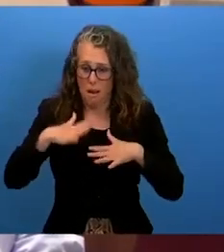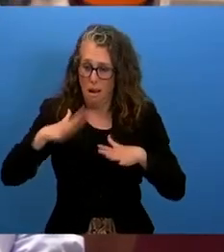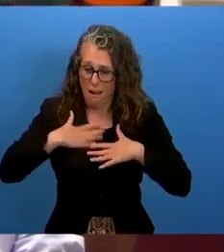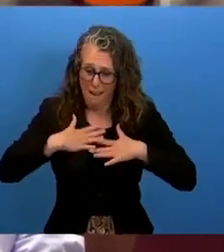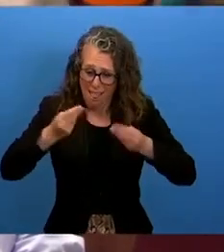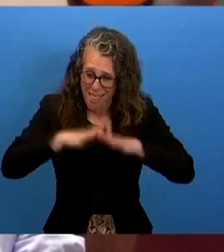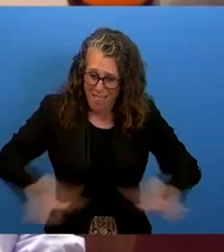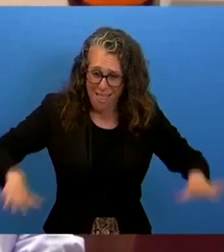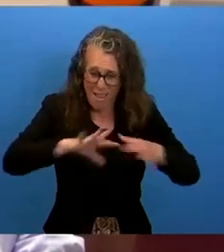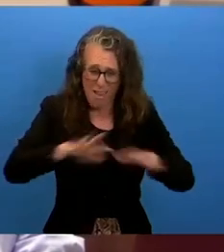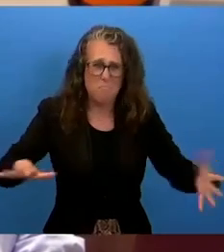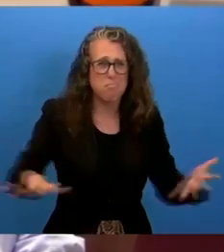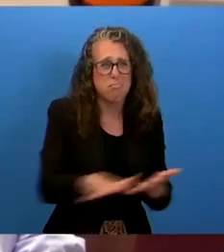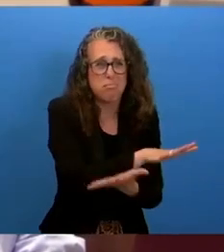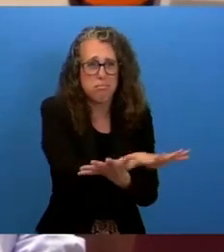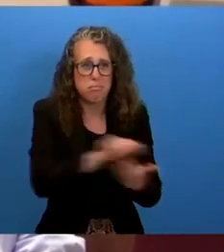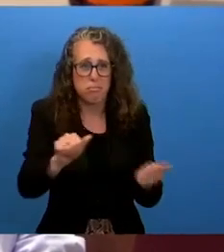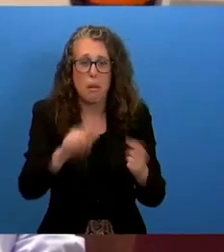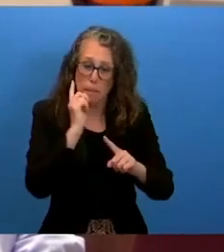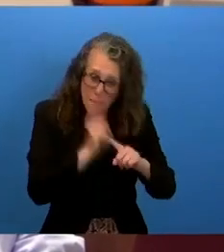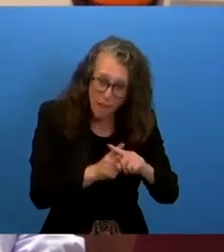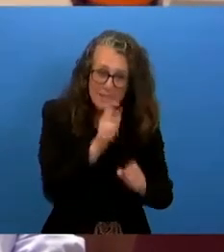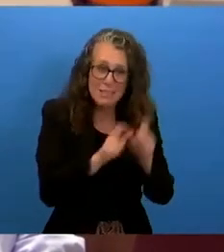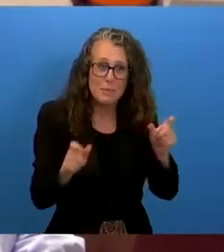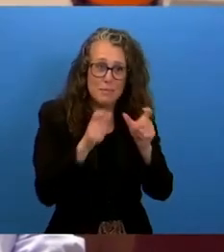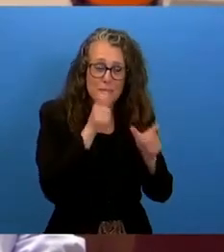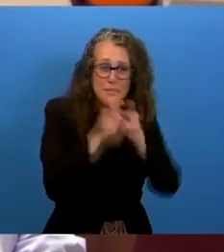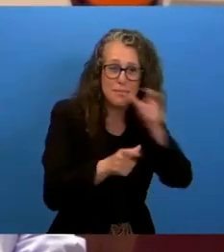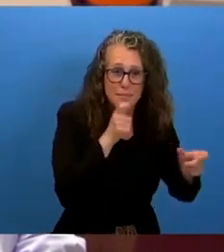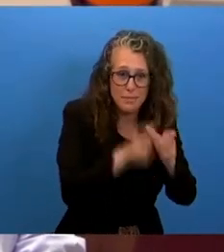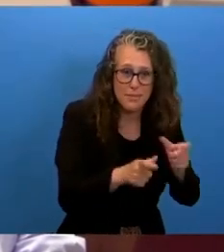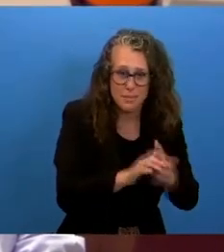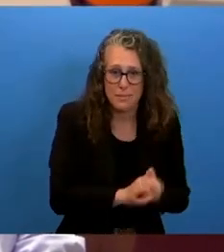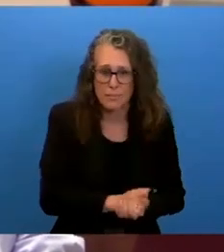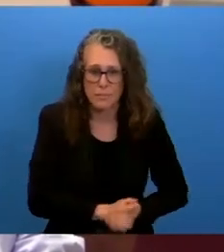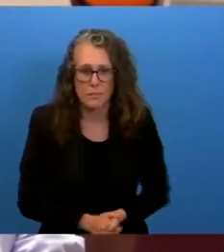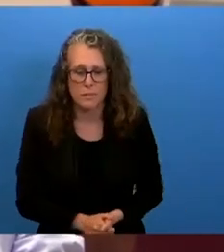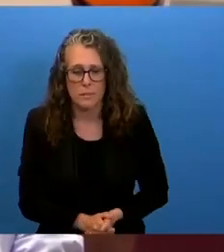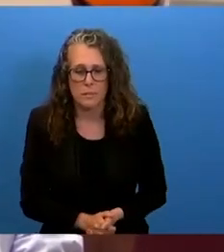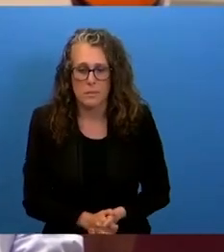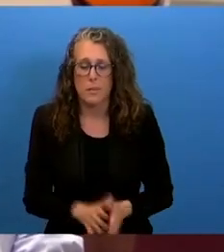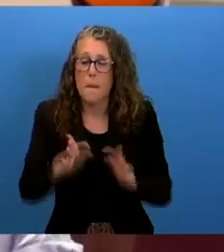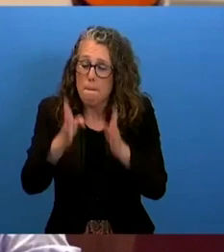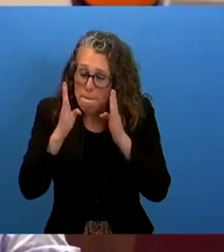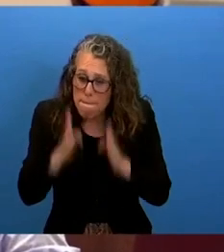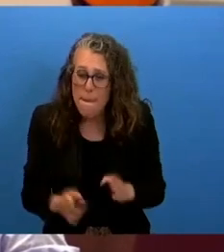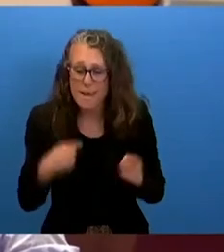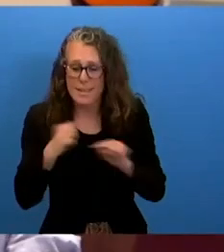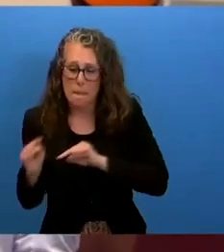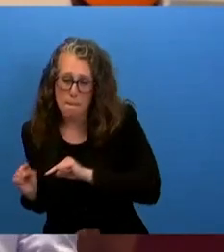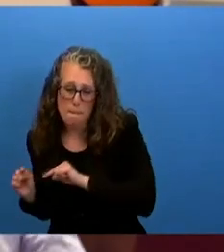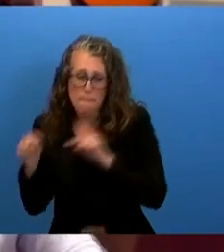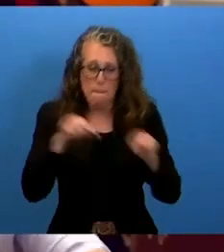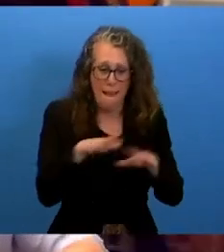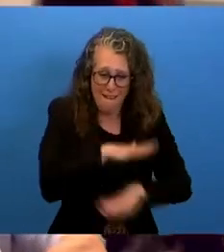Artsakh, speaking a distinct dialect. Therefore, return to land is crucial to preserve genetic sources from